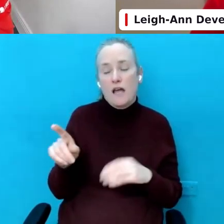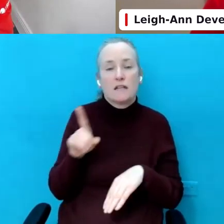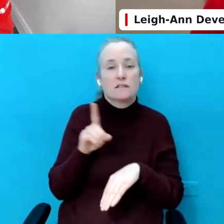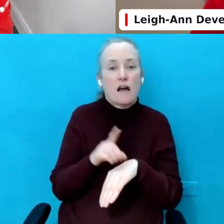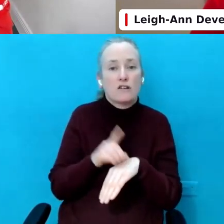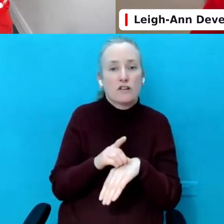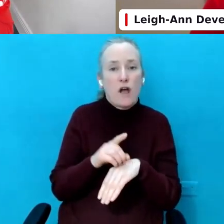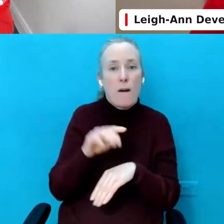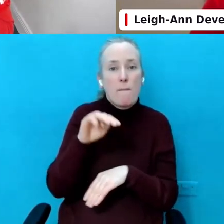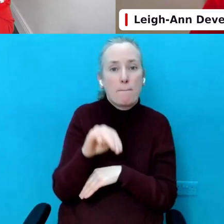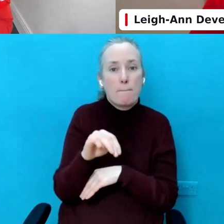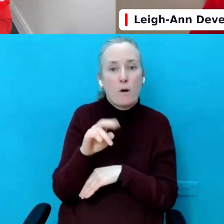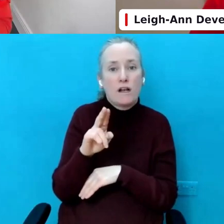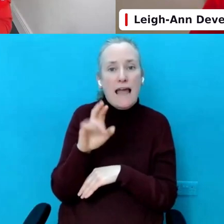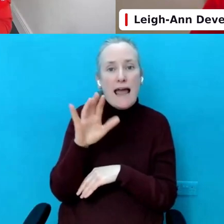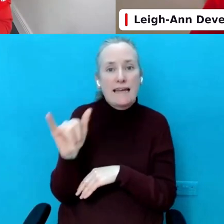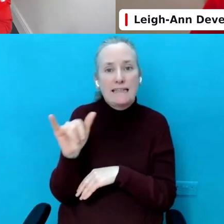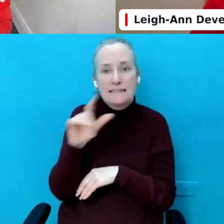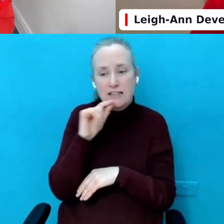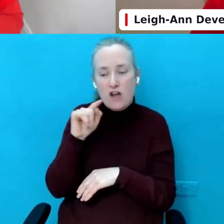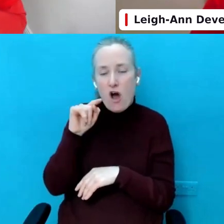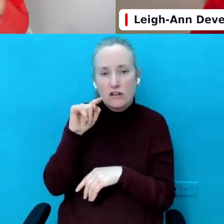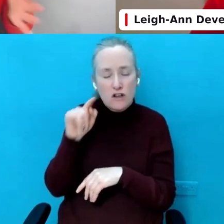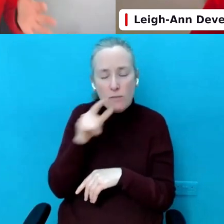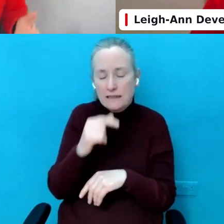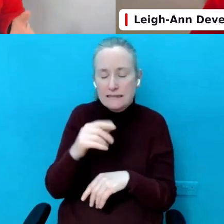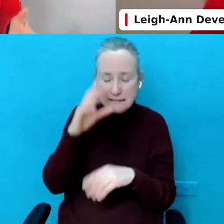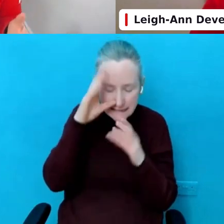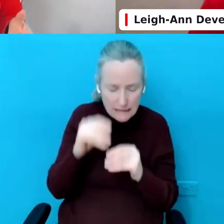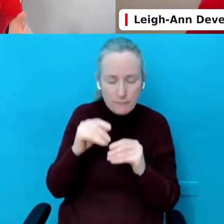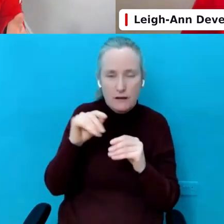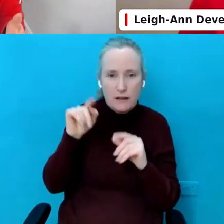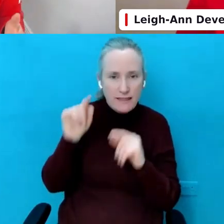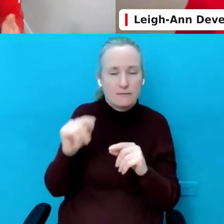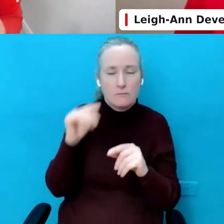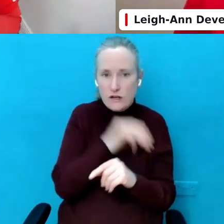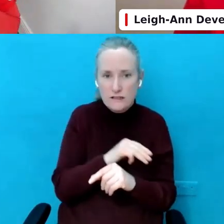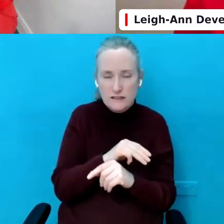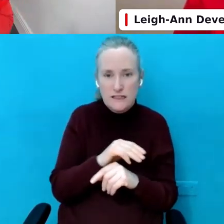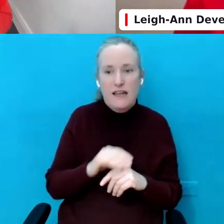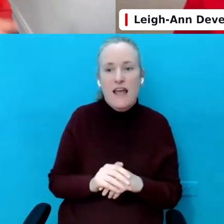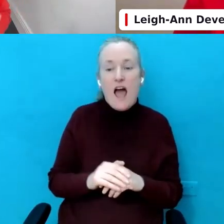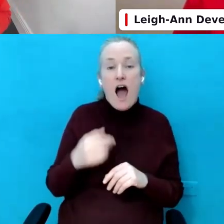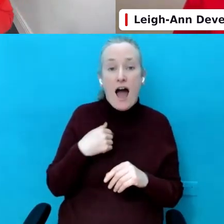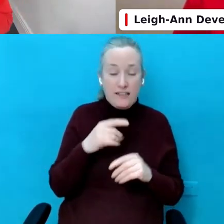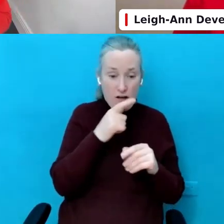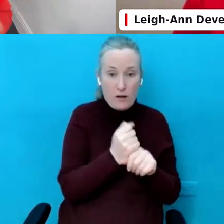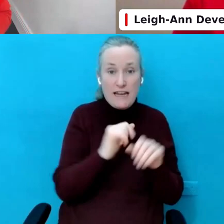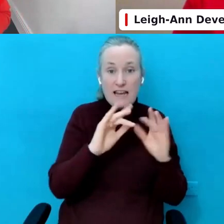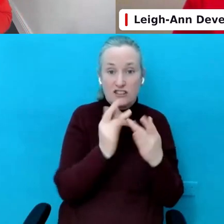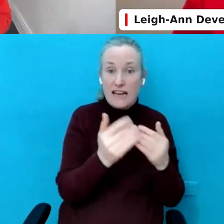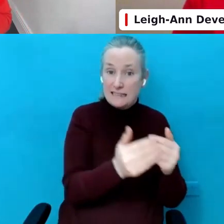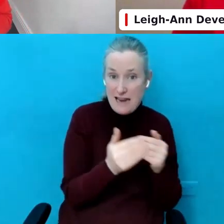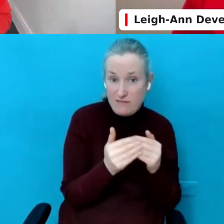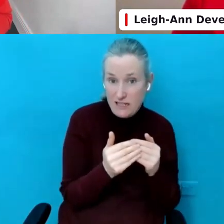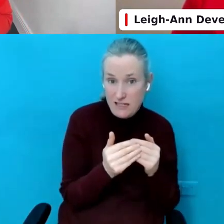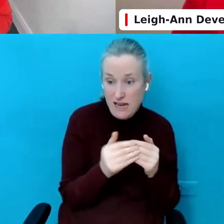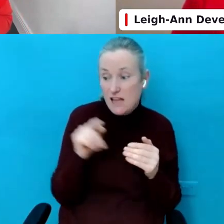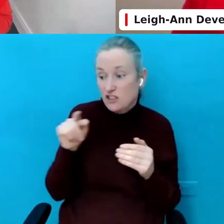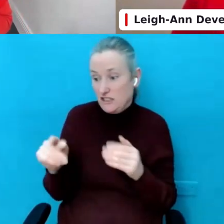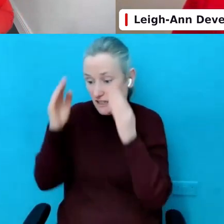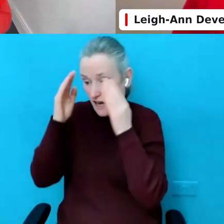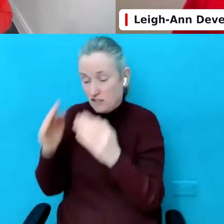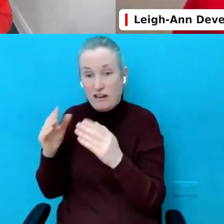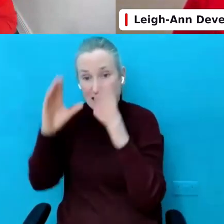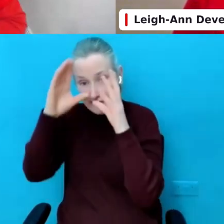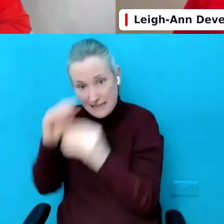sleep, sleep, sleep, sleep, sleep is what she talked about. And I did the Internet safety piece. And I think there, you know, it's